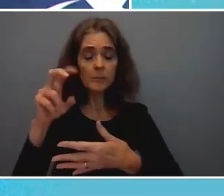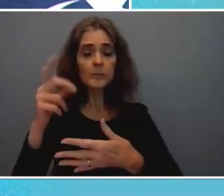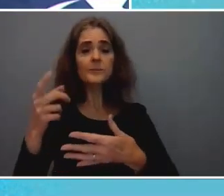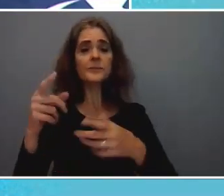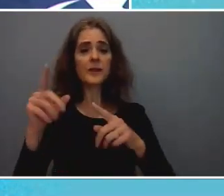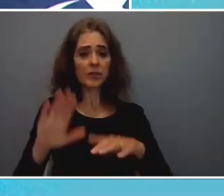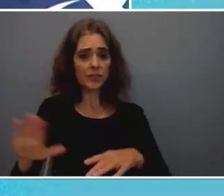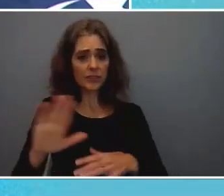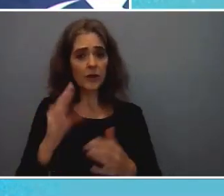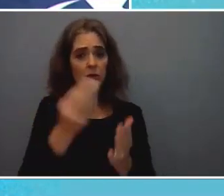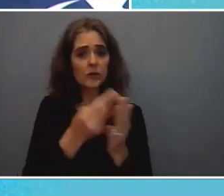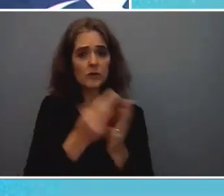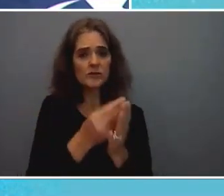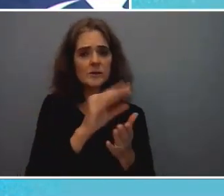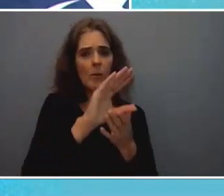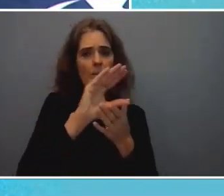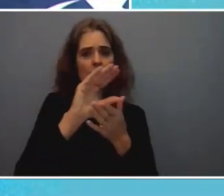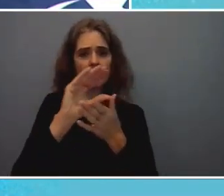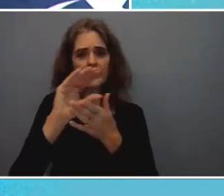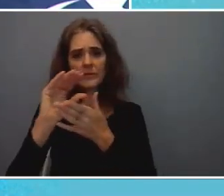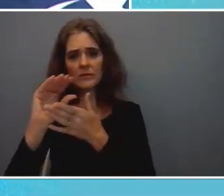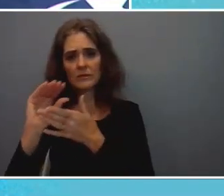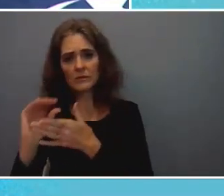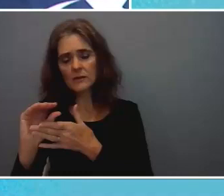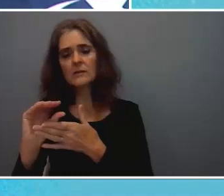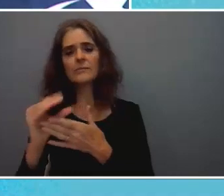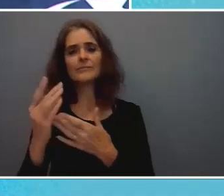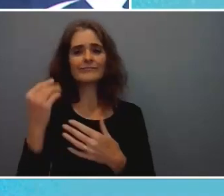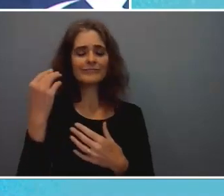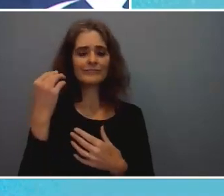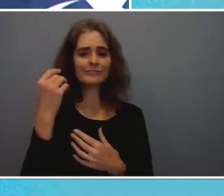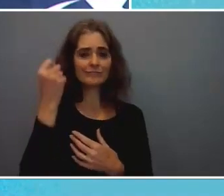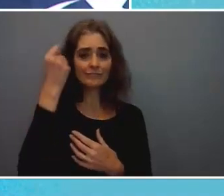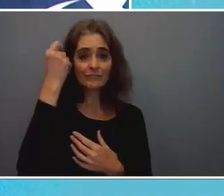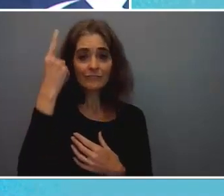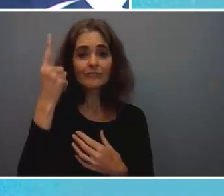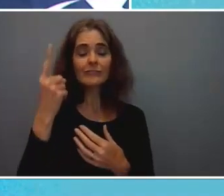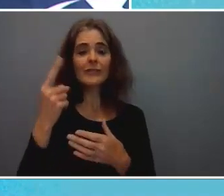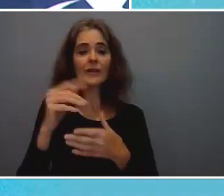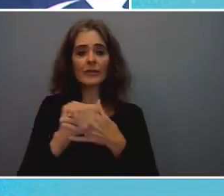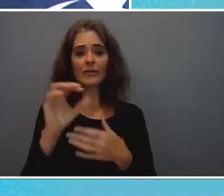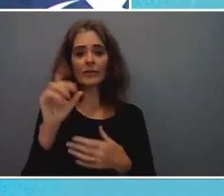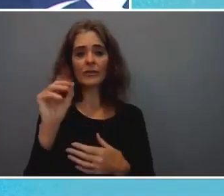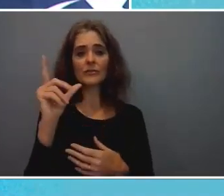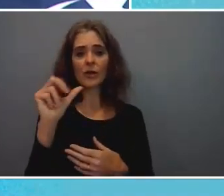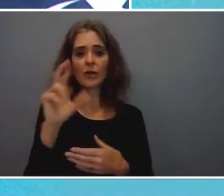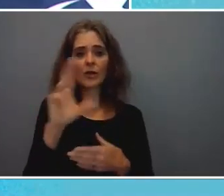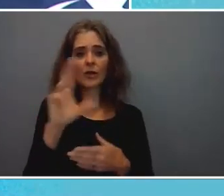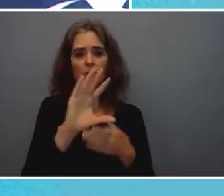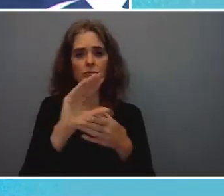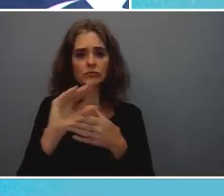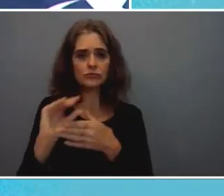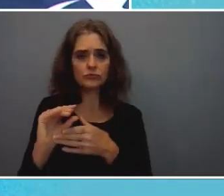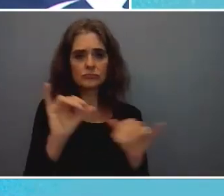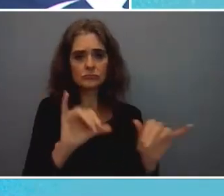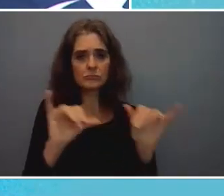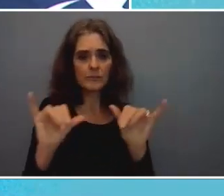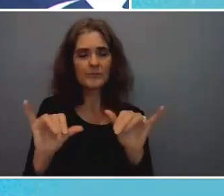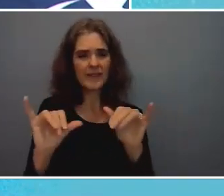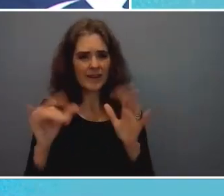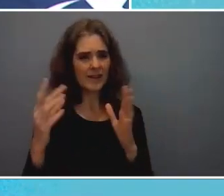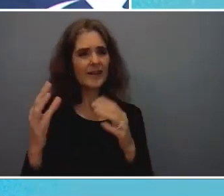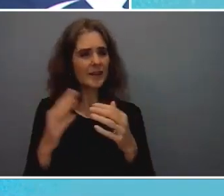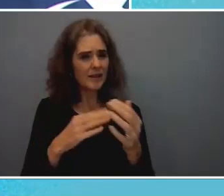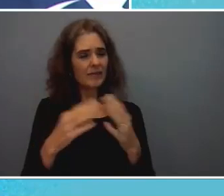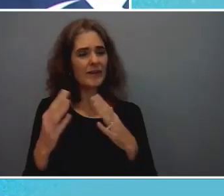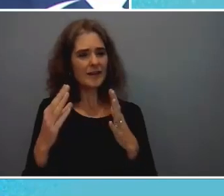also depreciated given the appreciation of the dollar um and therefore you know even further straining the